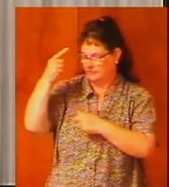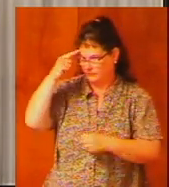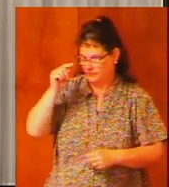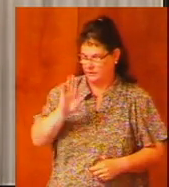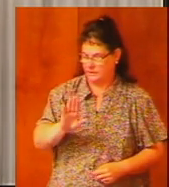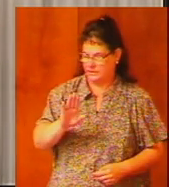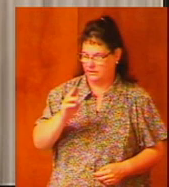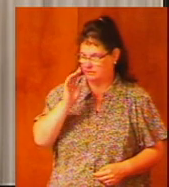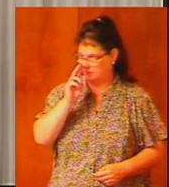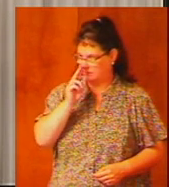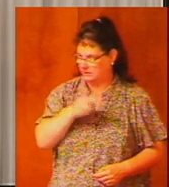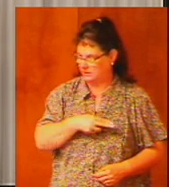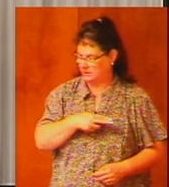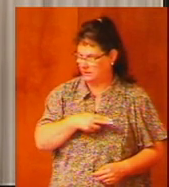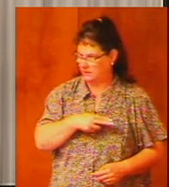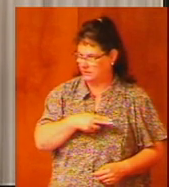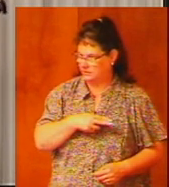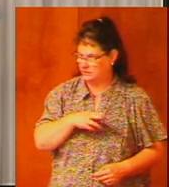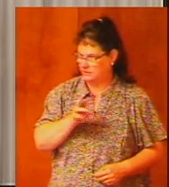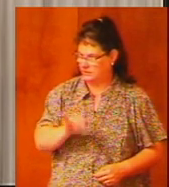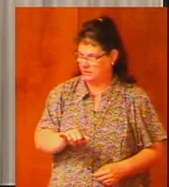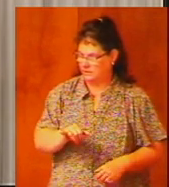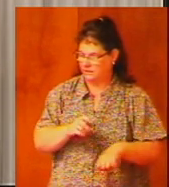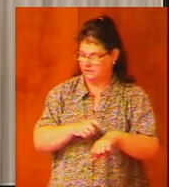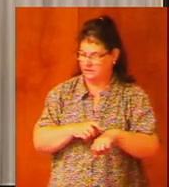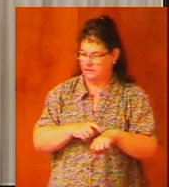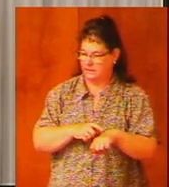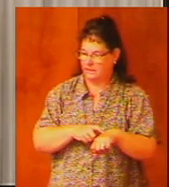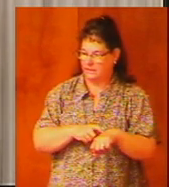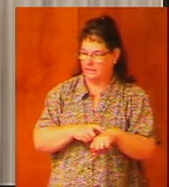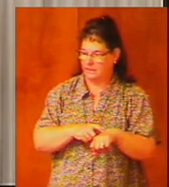negligence at that time